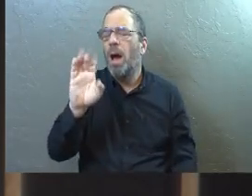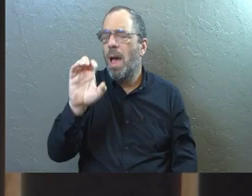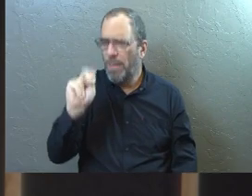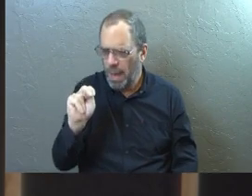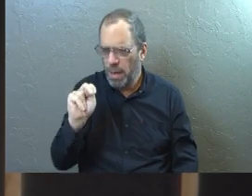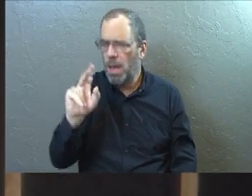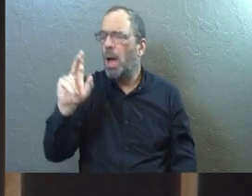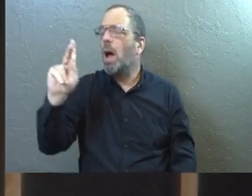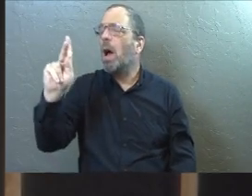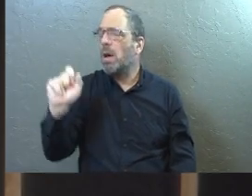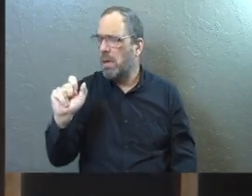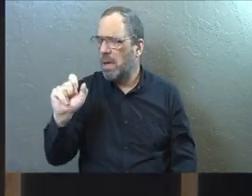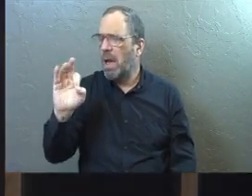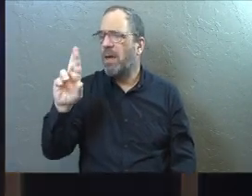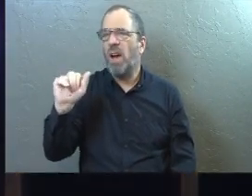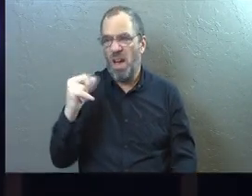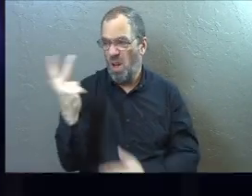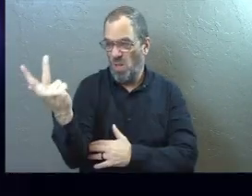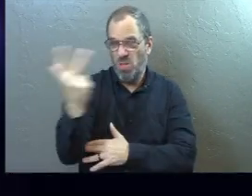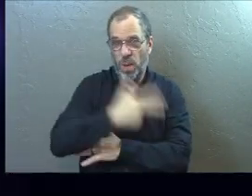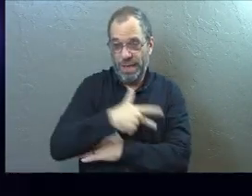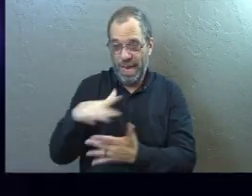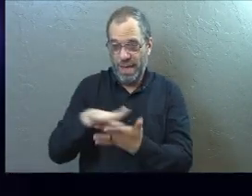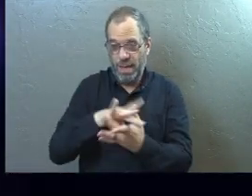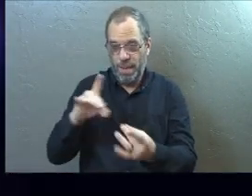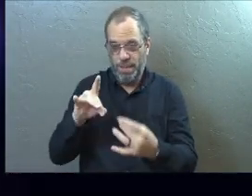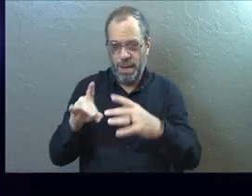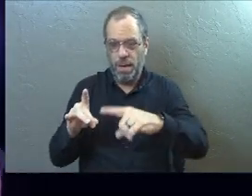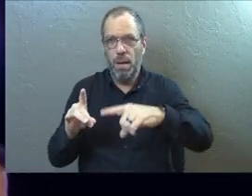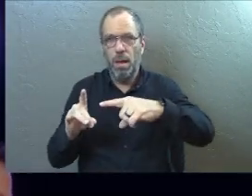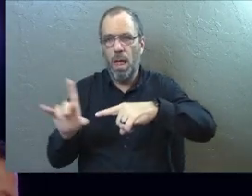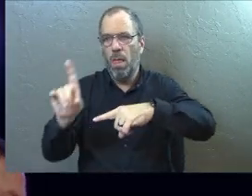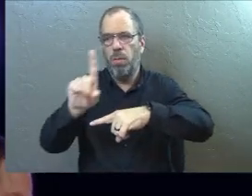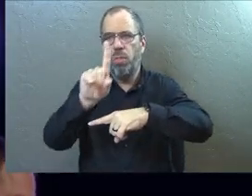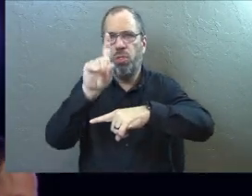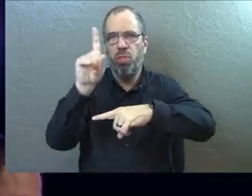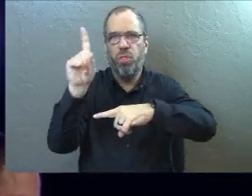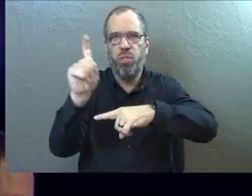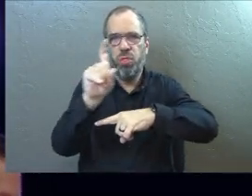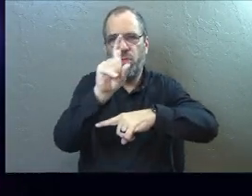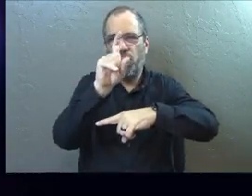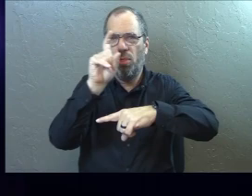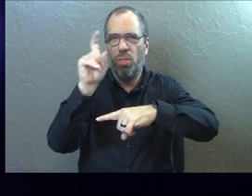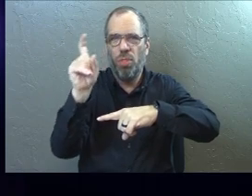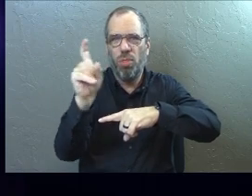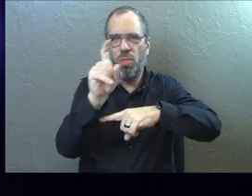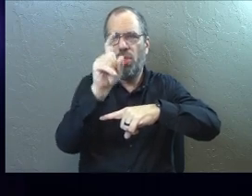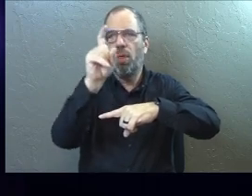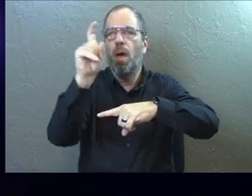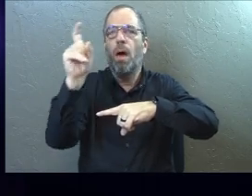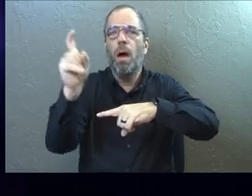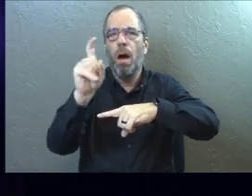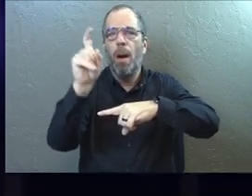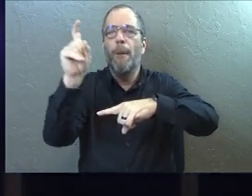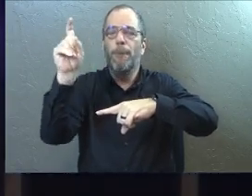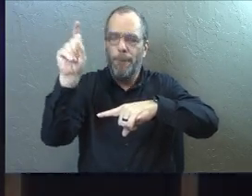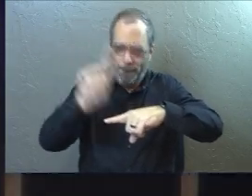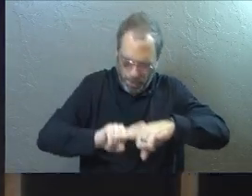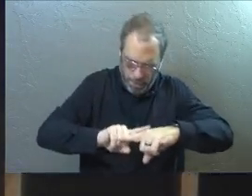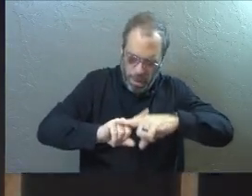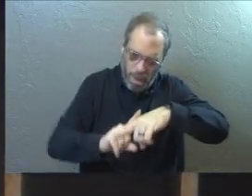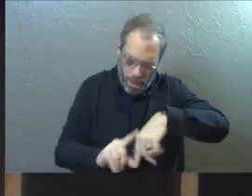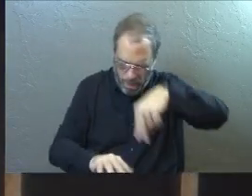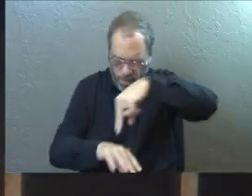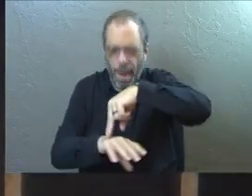Um, he said this, he said for three days, the spirit hovers about the tomb, if perchance it might return to the body.